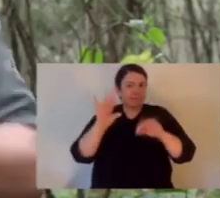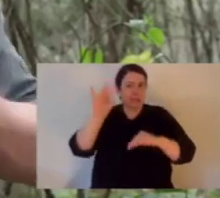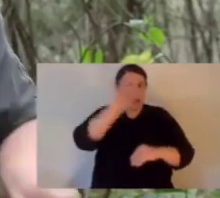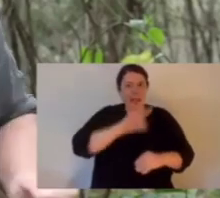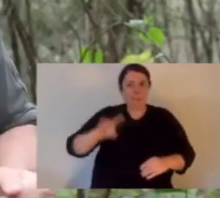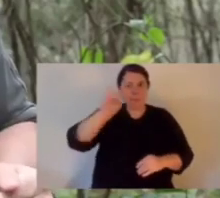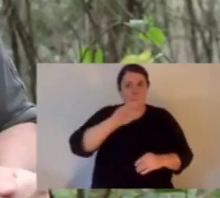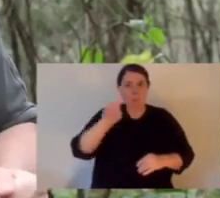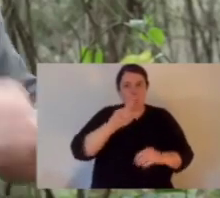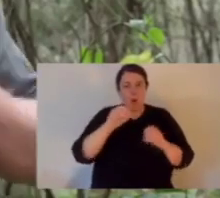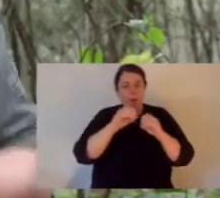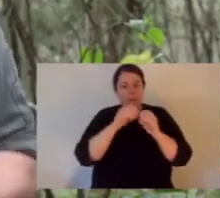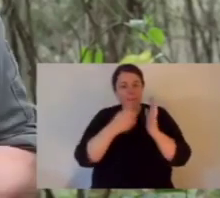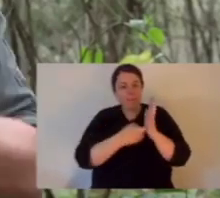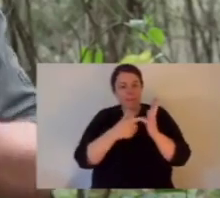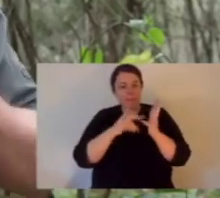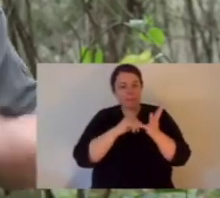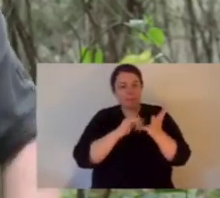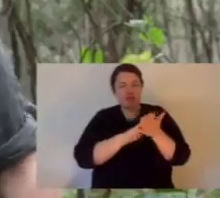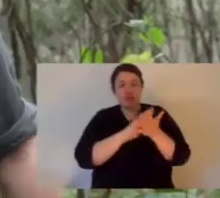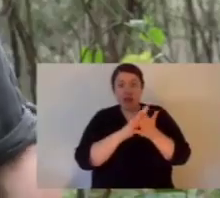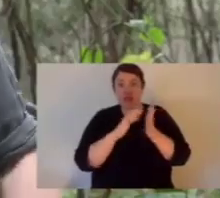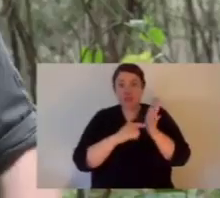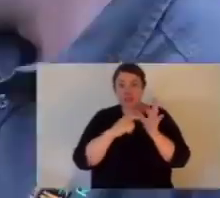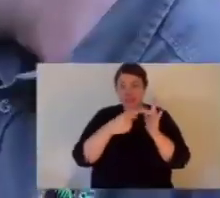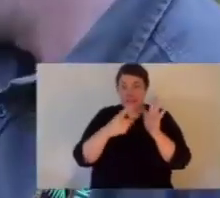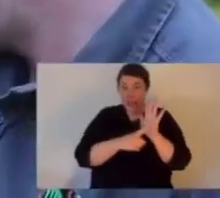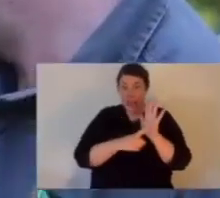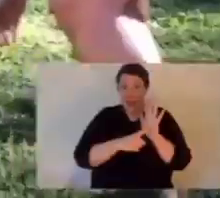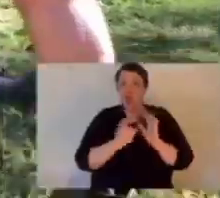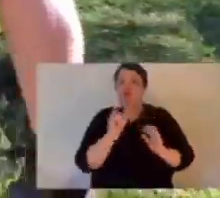unique species, the brush-tailed rock wallaby.